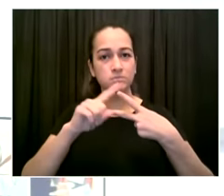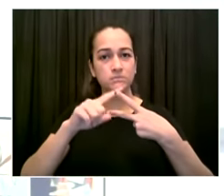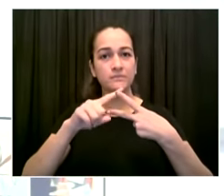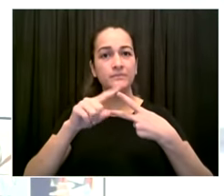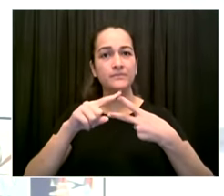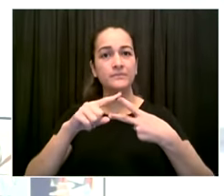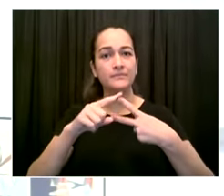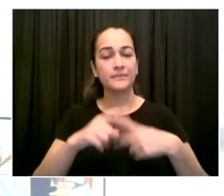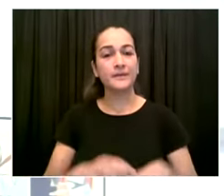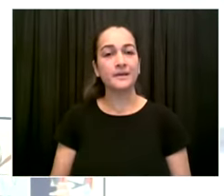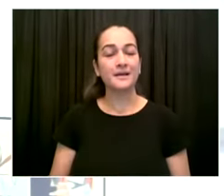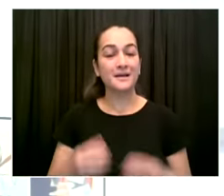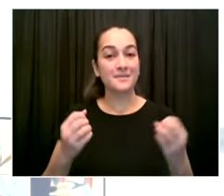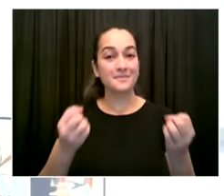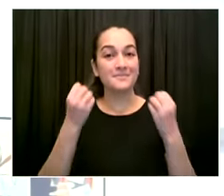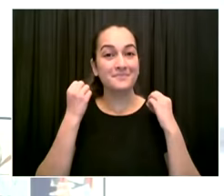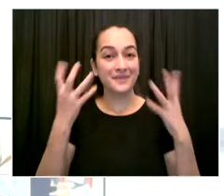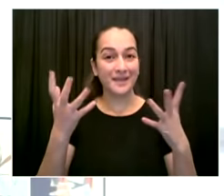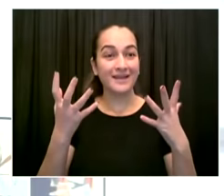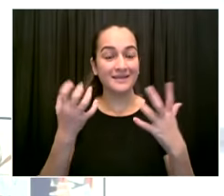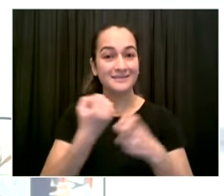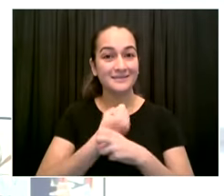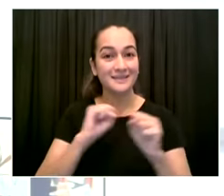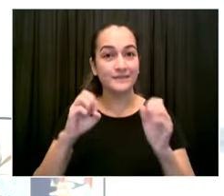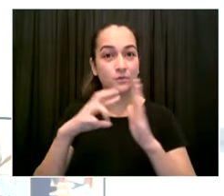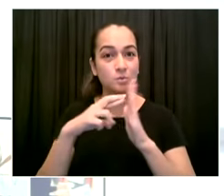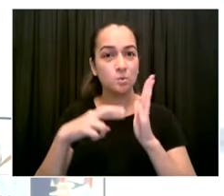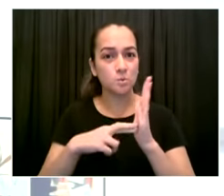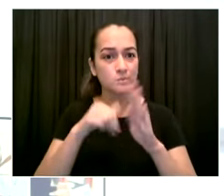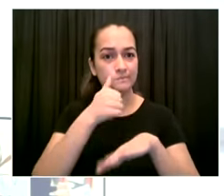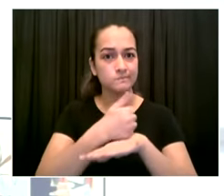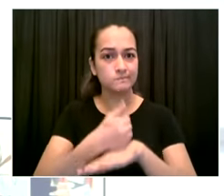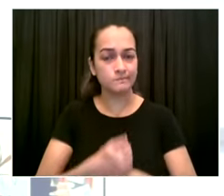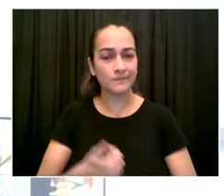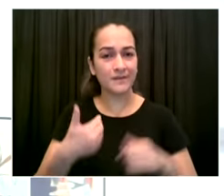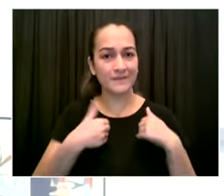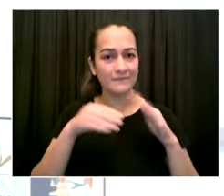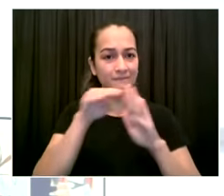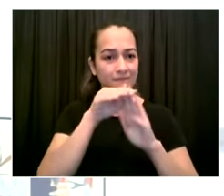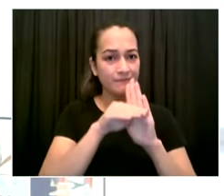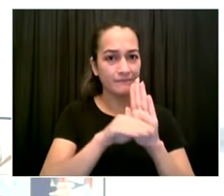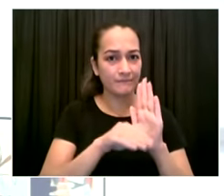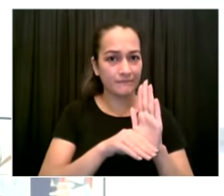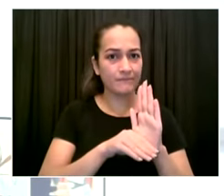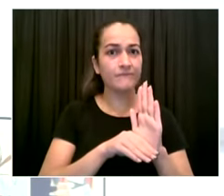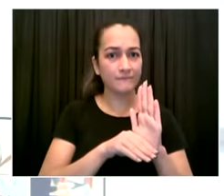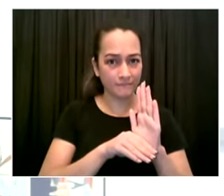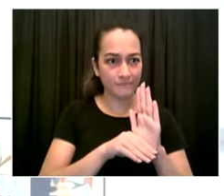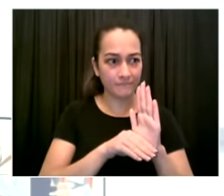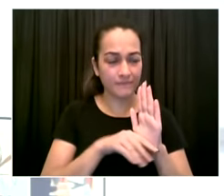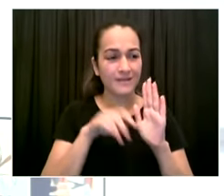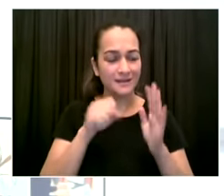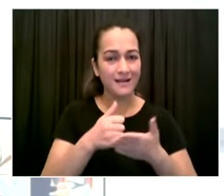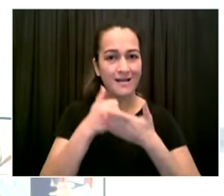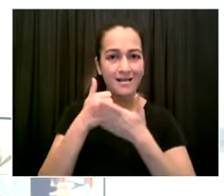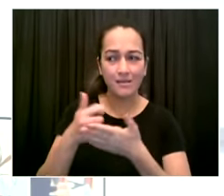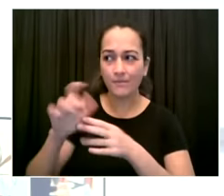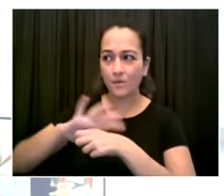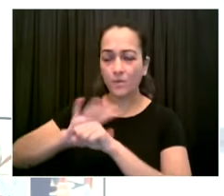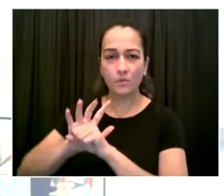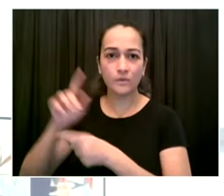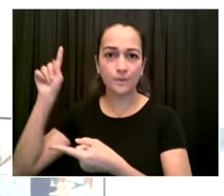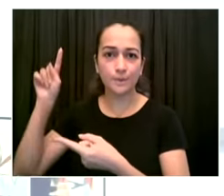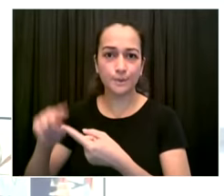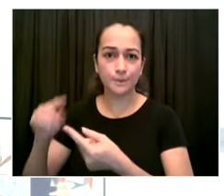significantly reduce the risk of the spread of covet uh this is something that we started doing uh during the last school